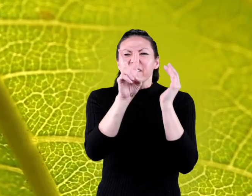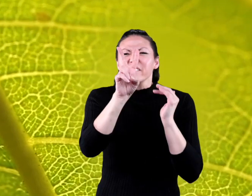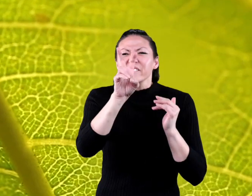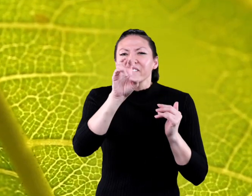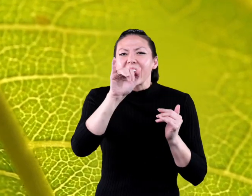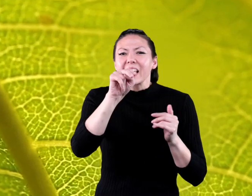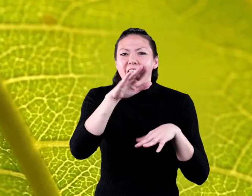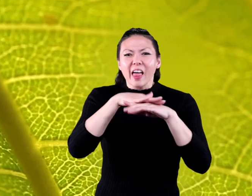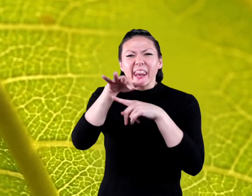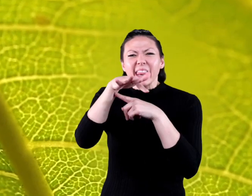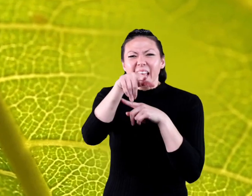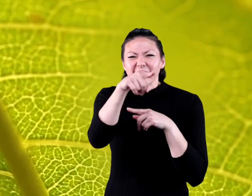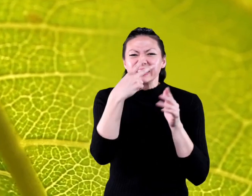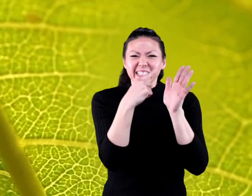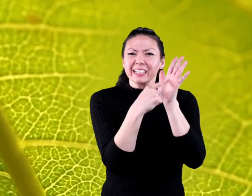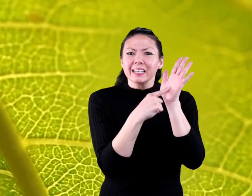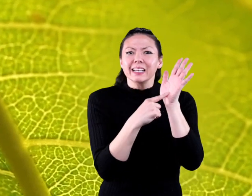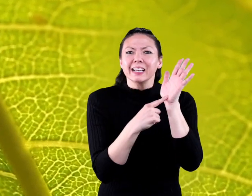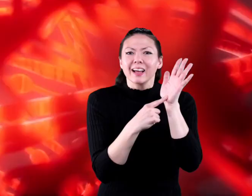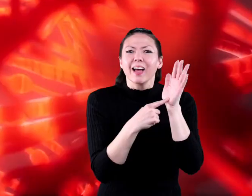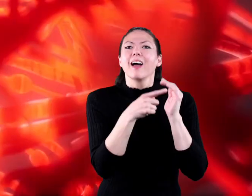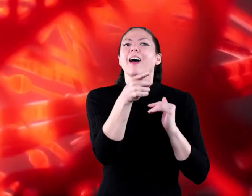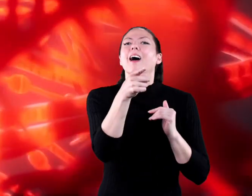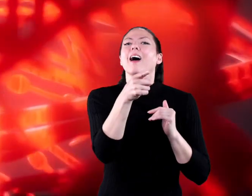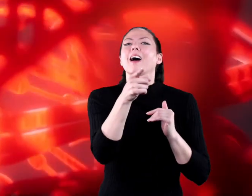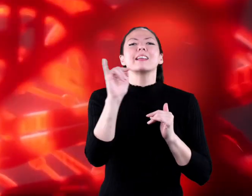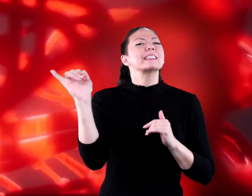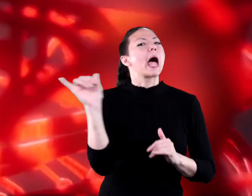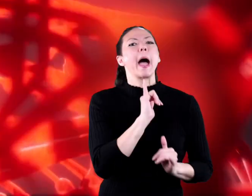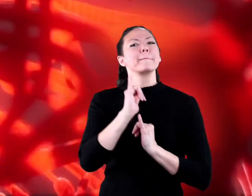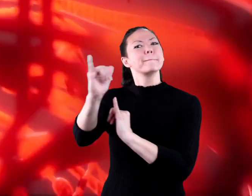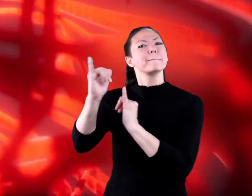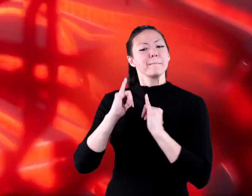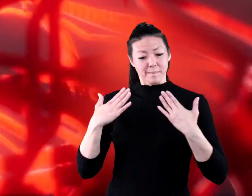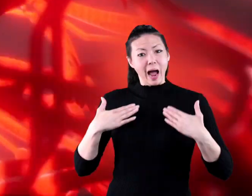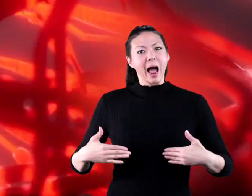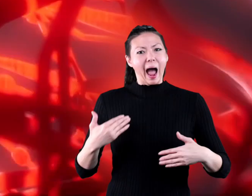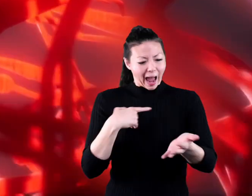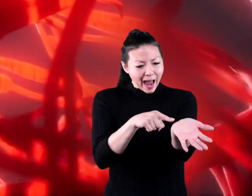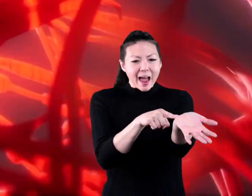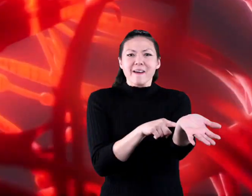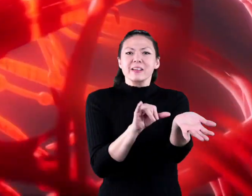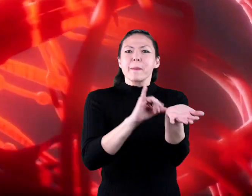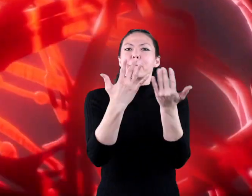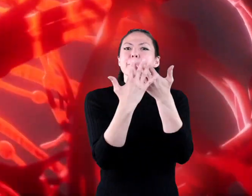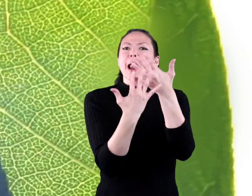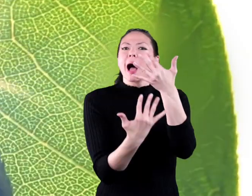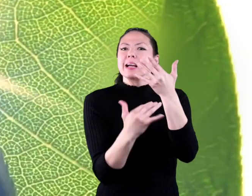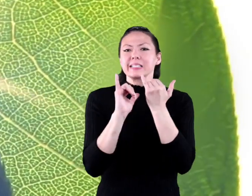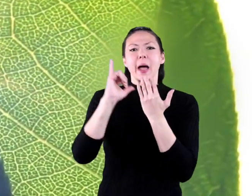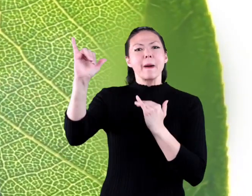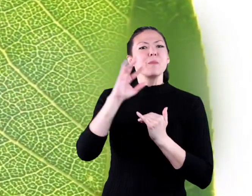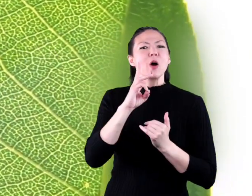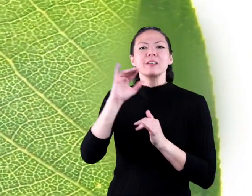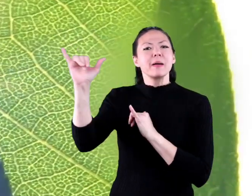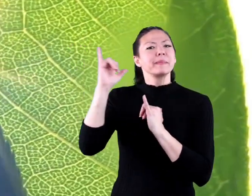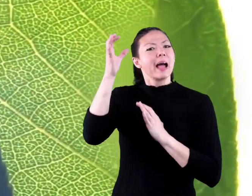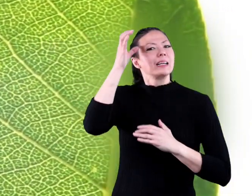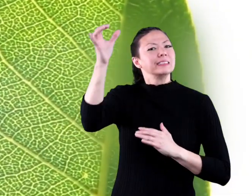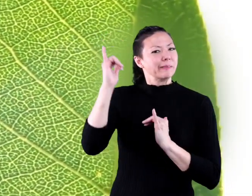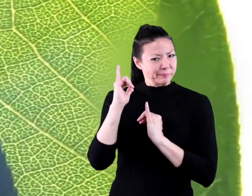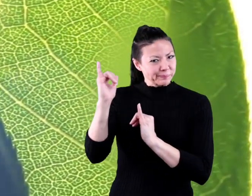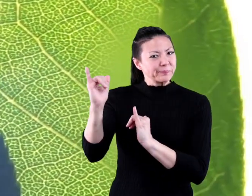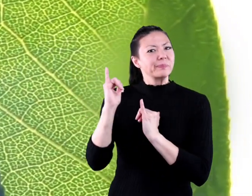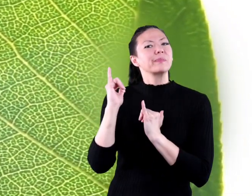see, there are veins in leaves. Just like your veins carry blood and nutrients you need to live, veins in the leaves of